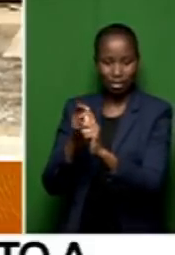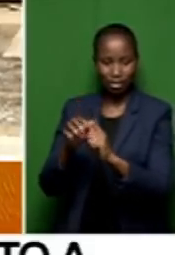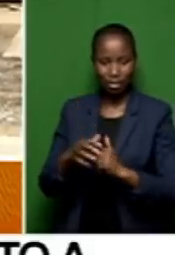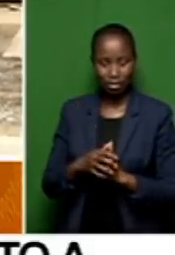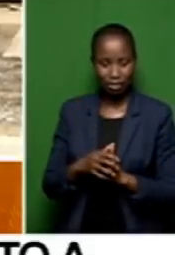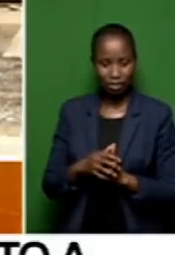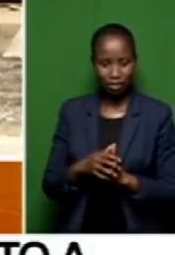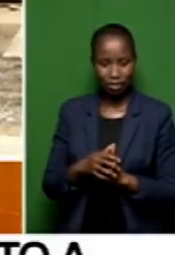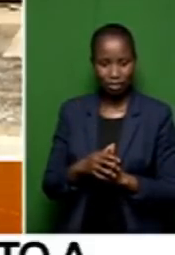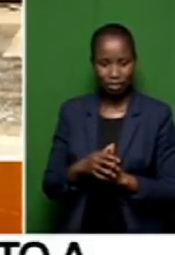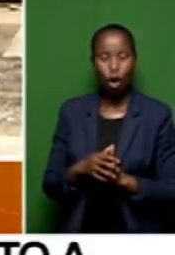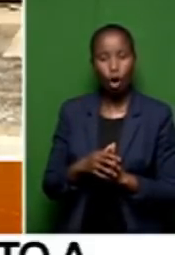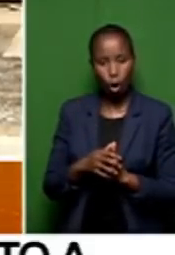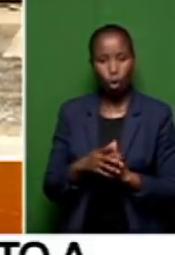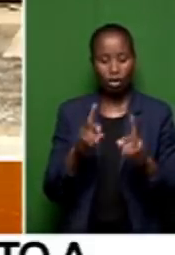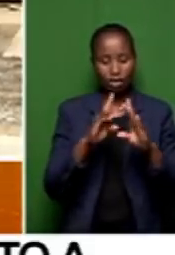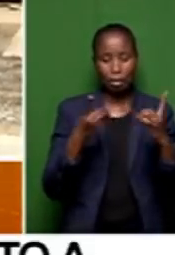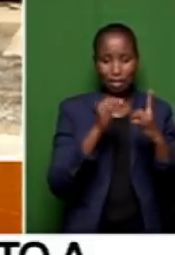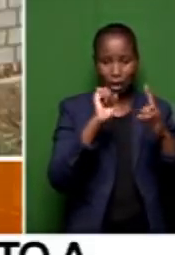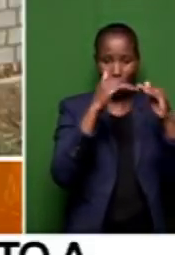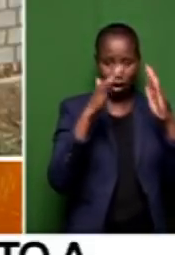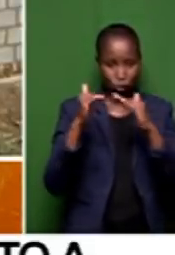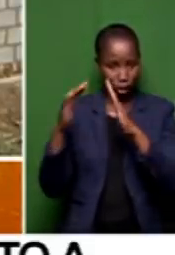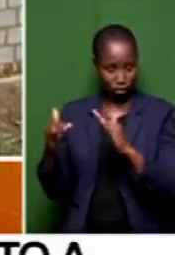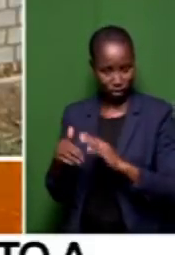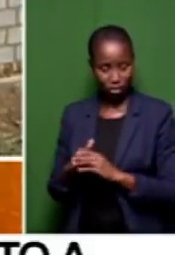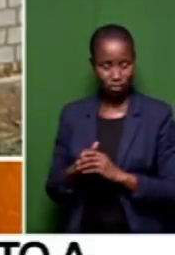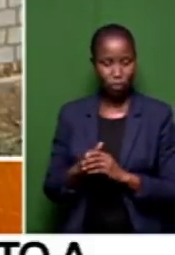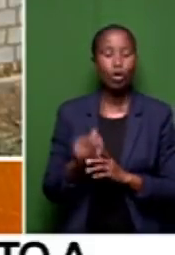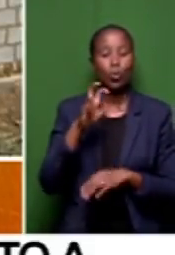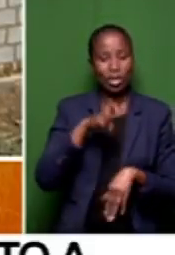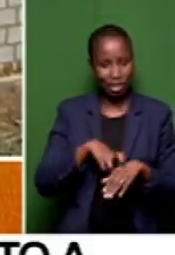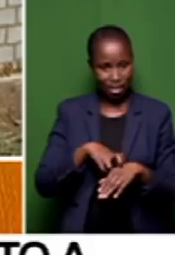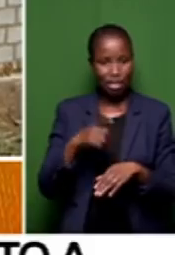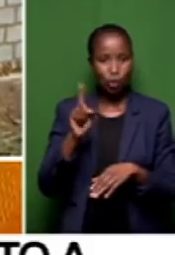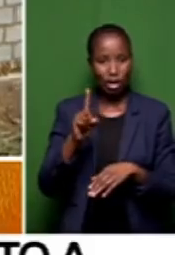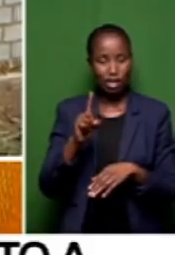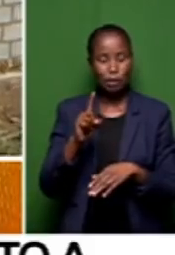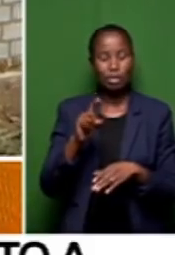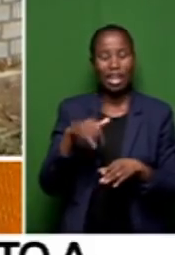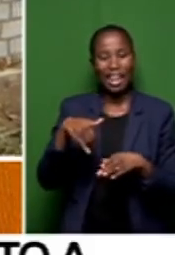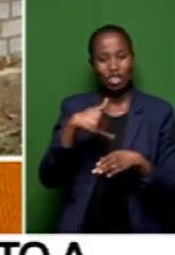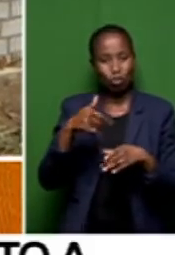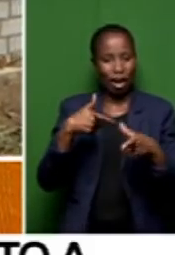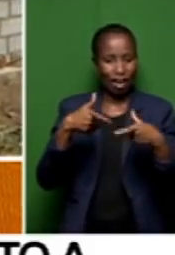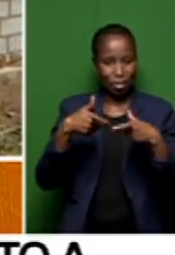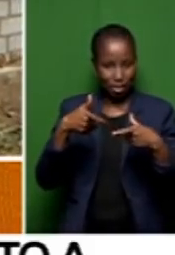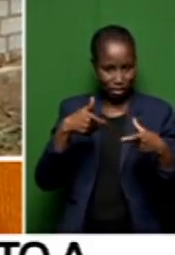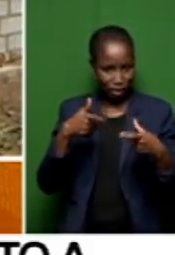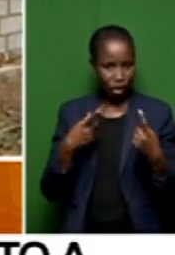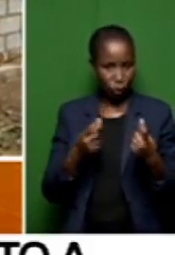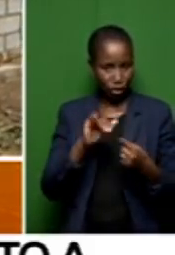intergovernmental approach in doing things. Because if, for instance, you